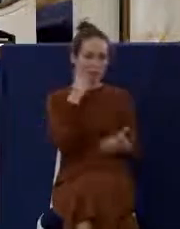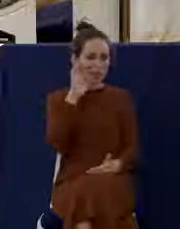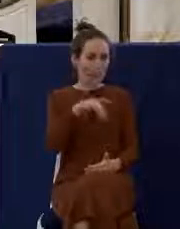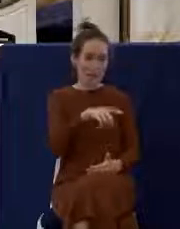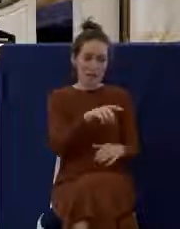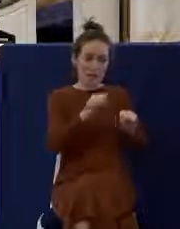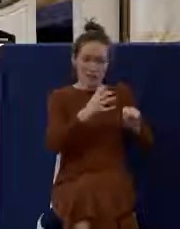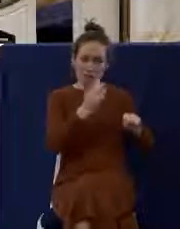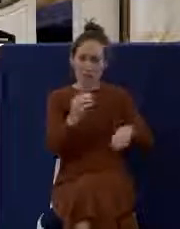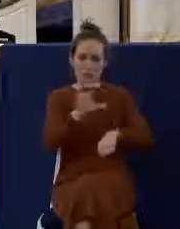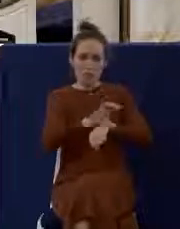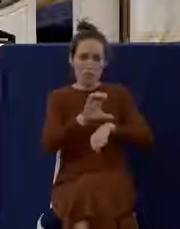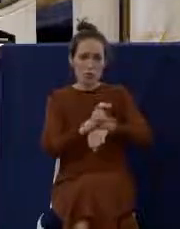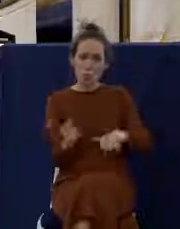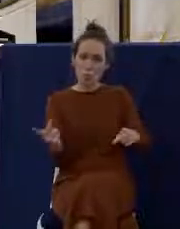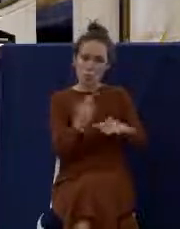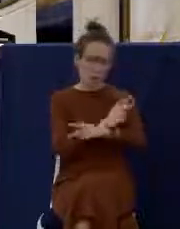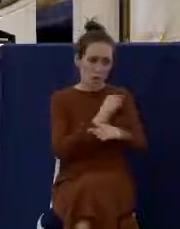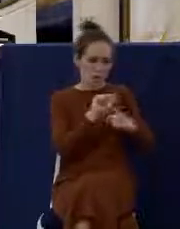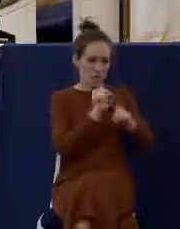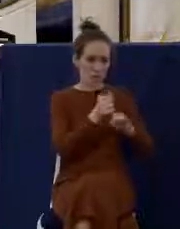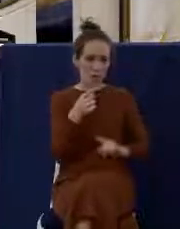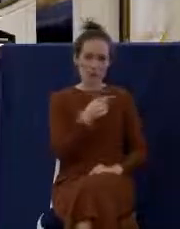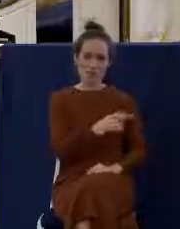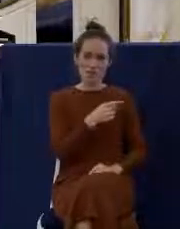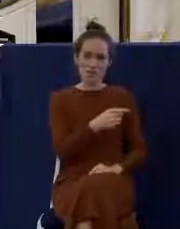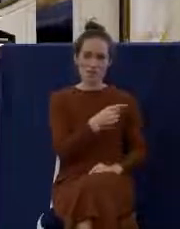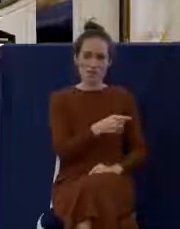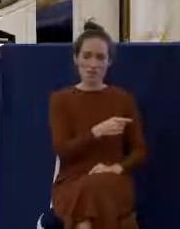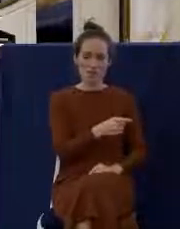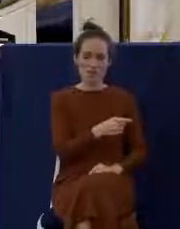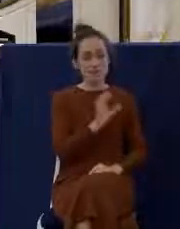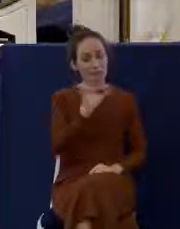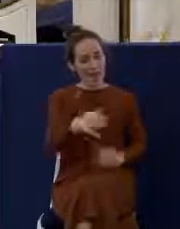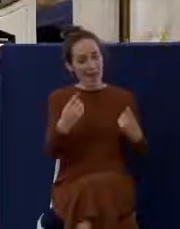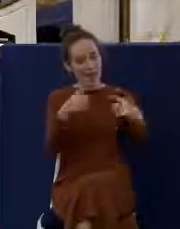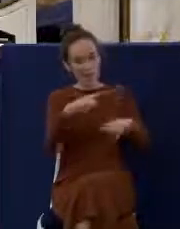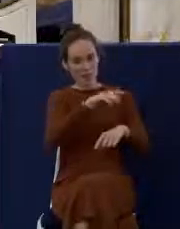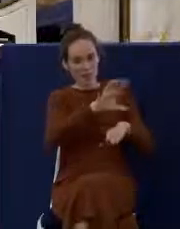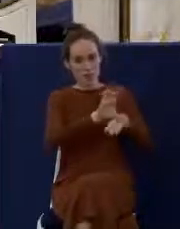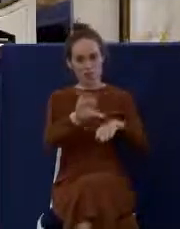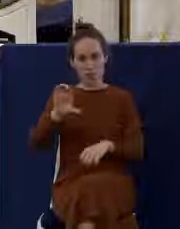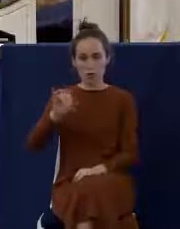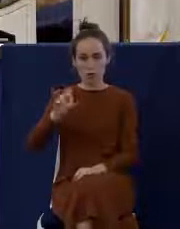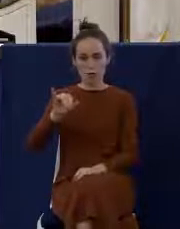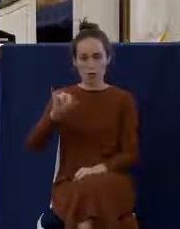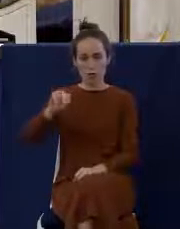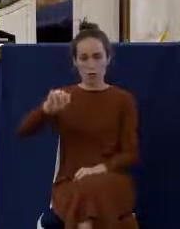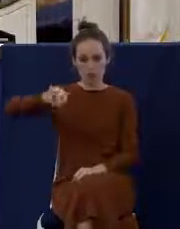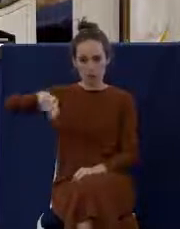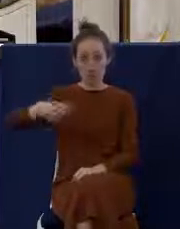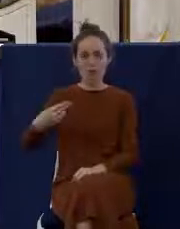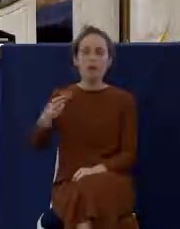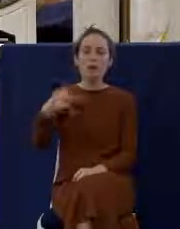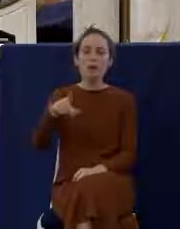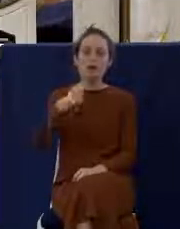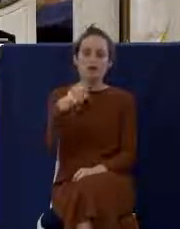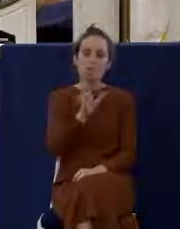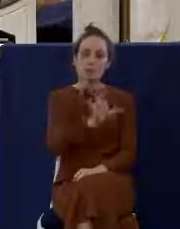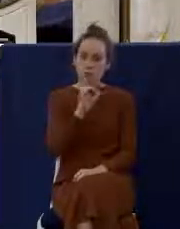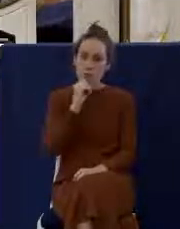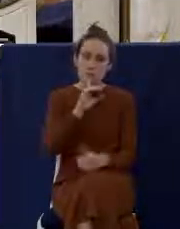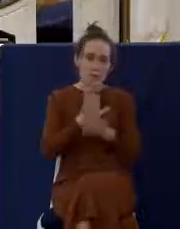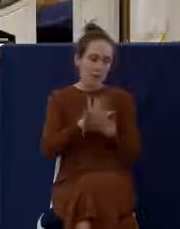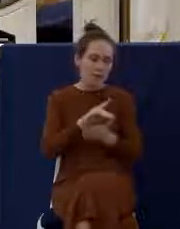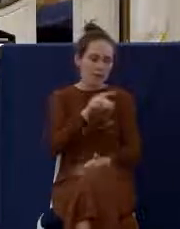condition than when you came. And this was happening here at the church of Corinth. Paul said, don't praise you in this. Paul said, you have failed to understand